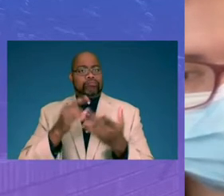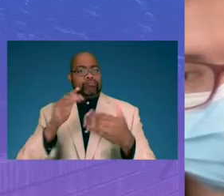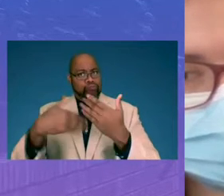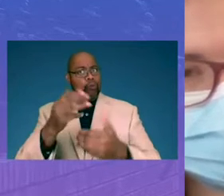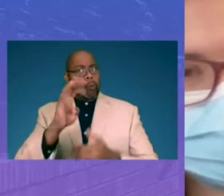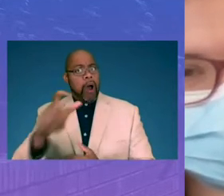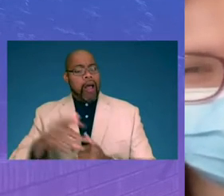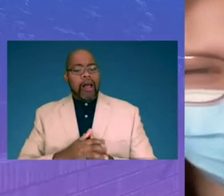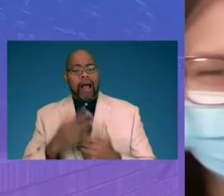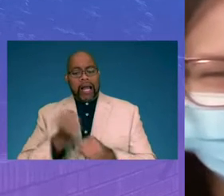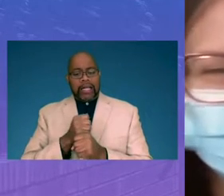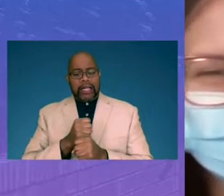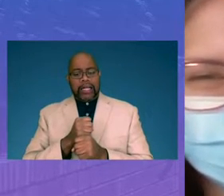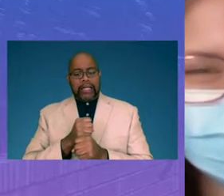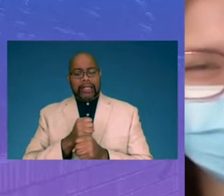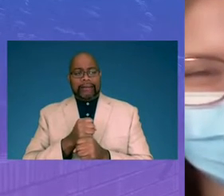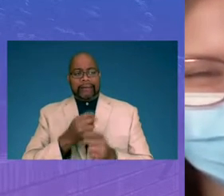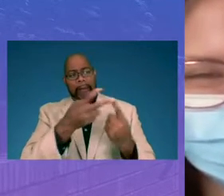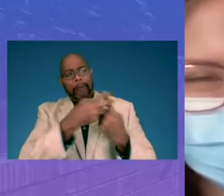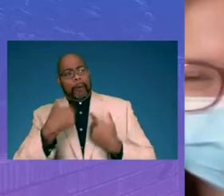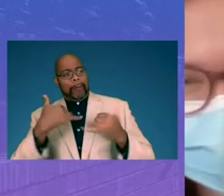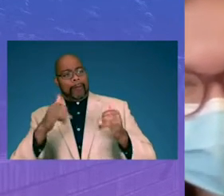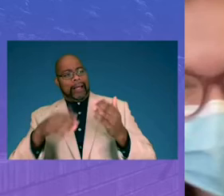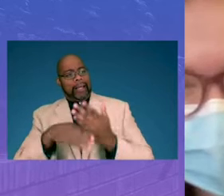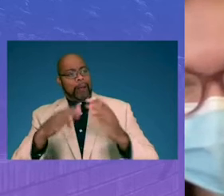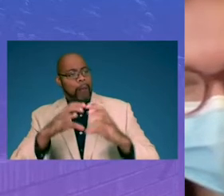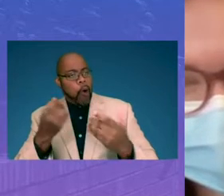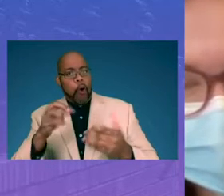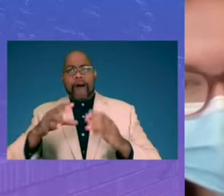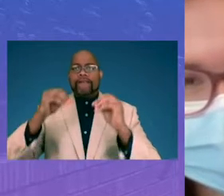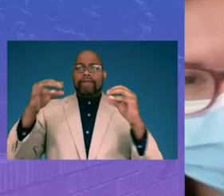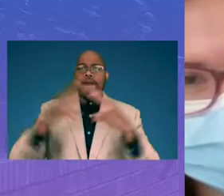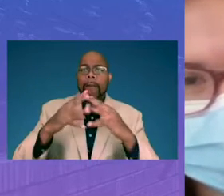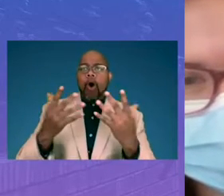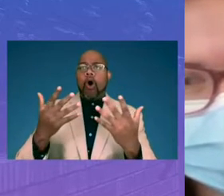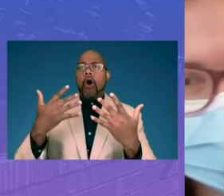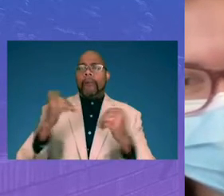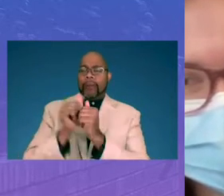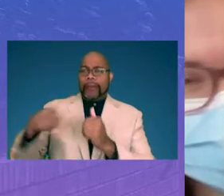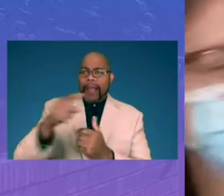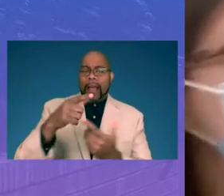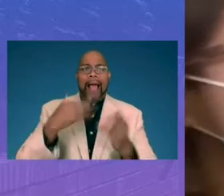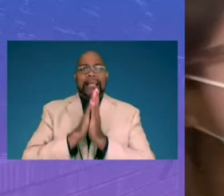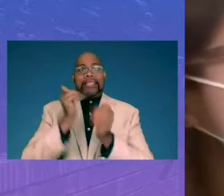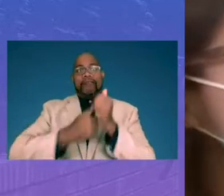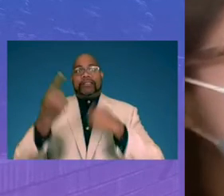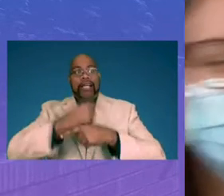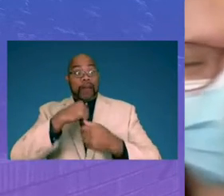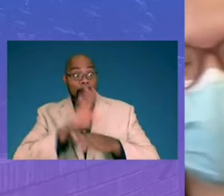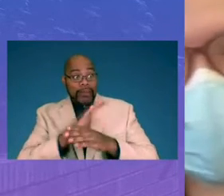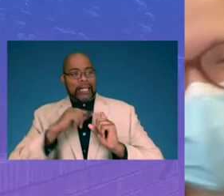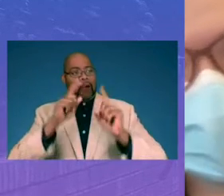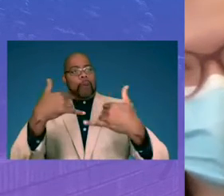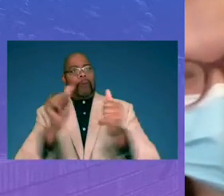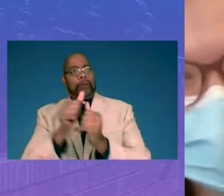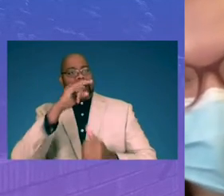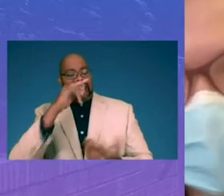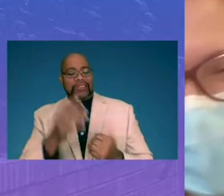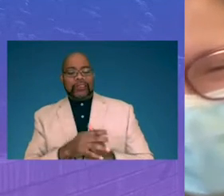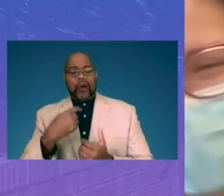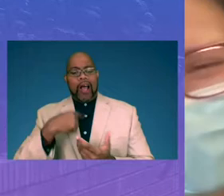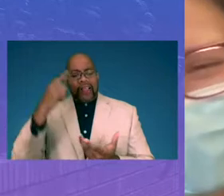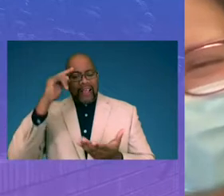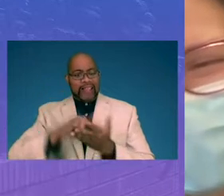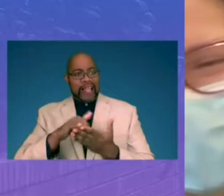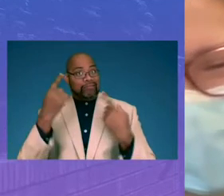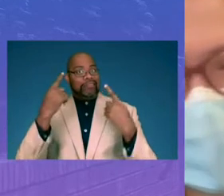I get bullied into playing kickball every day or football and get asked every day if I'm not busy so I can go out with them. So, I think that's a